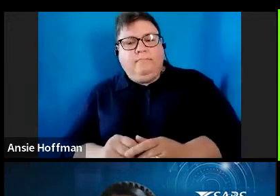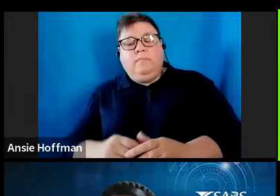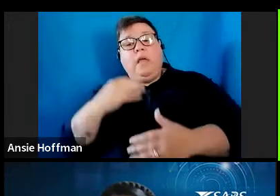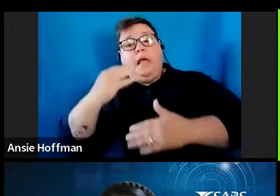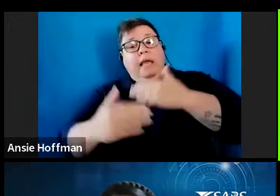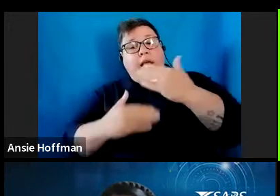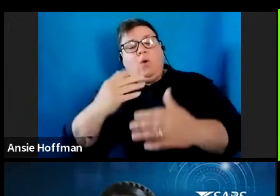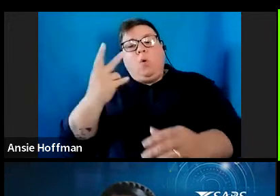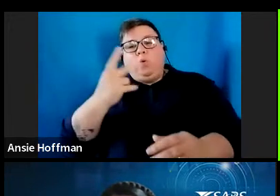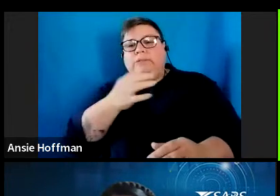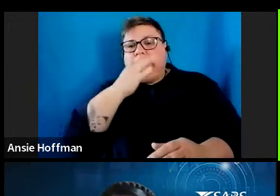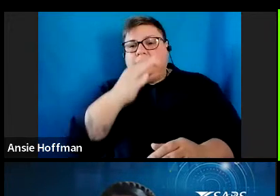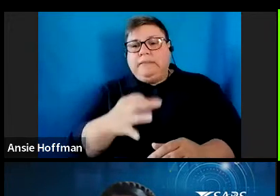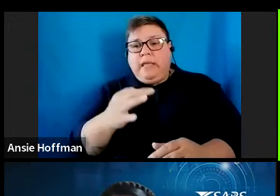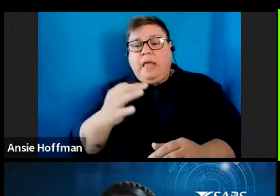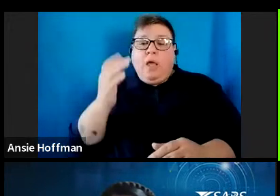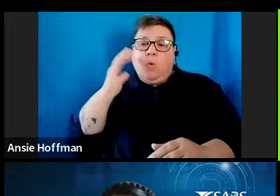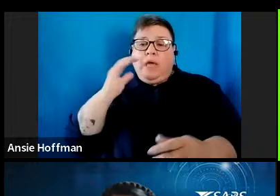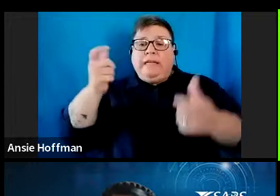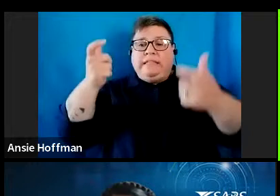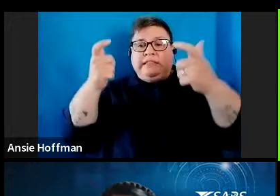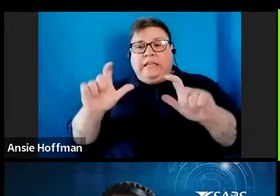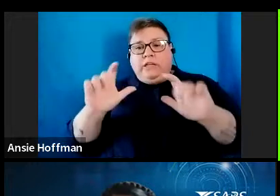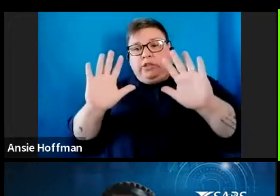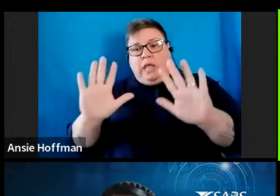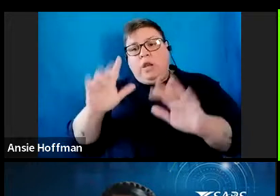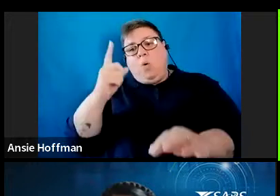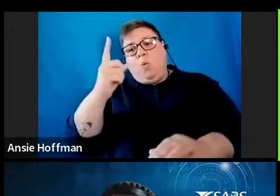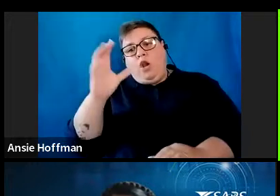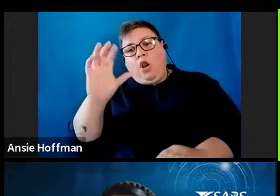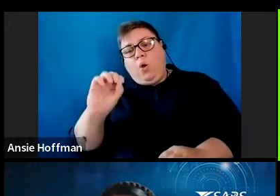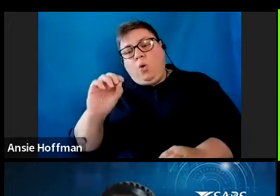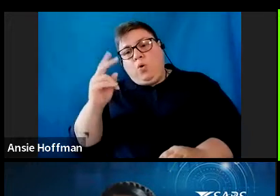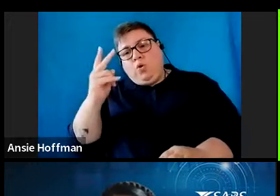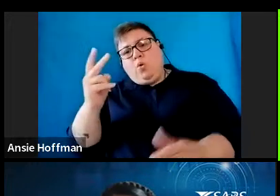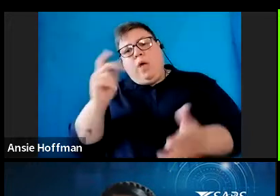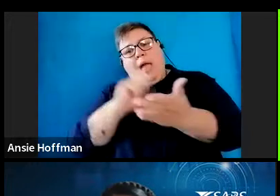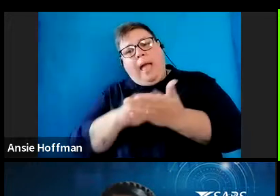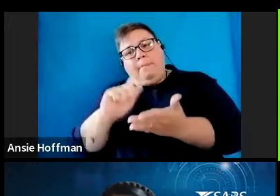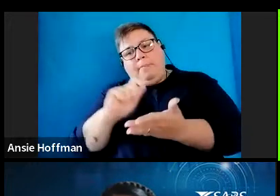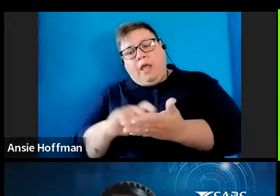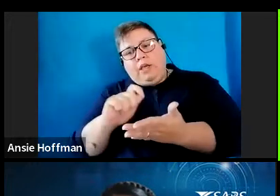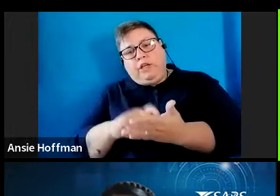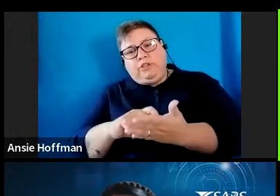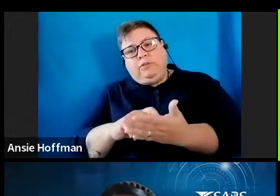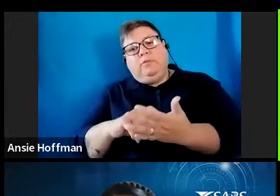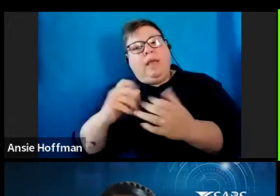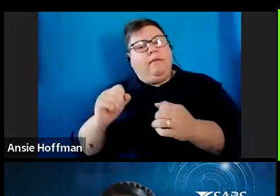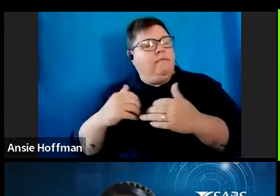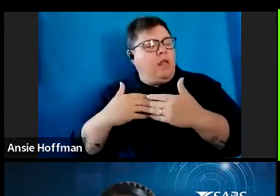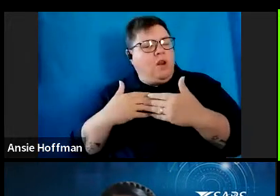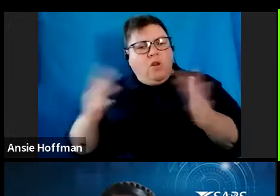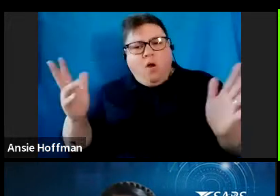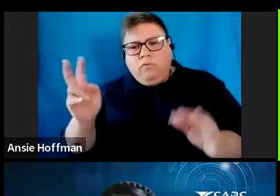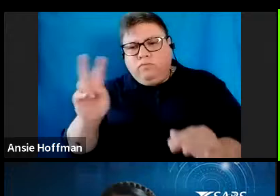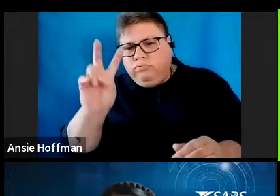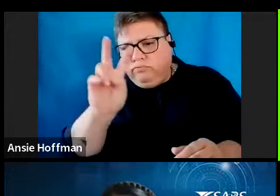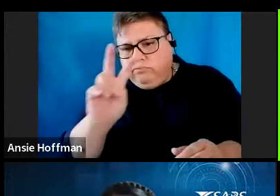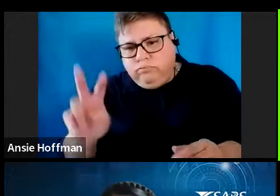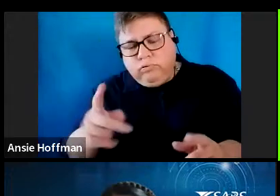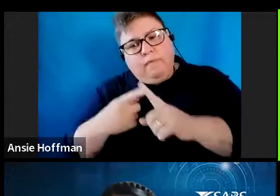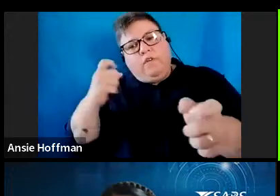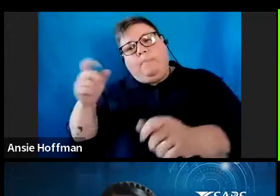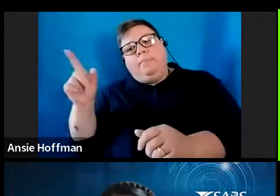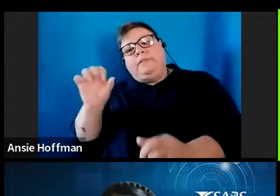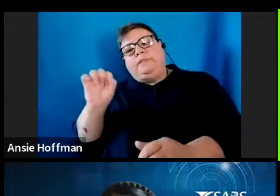to say where a Section 10102 application is applicable, there's also no indication from SARS on the directive